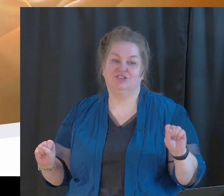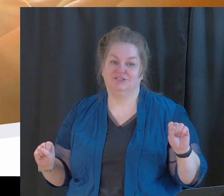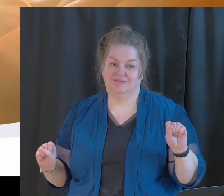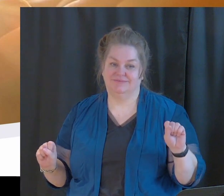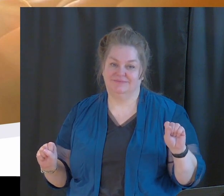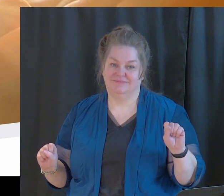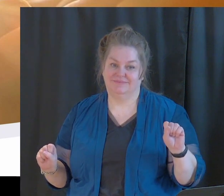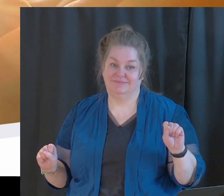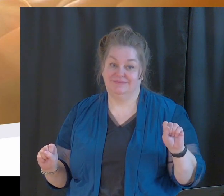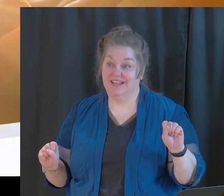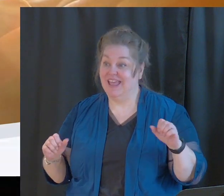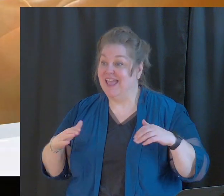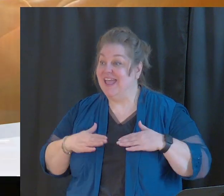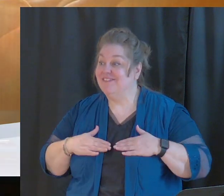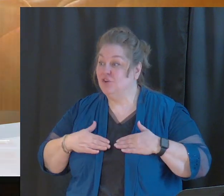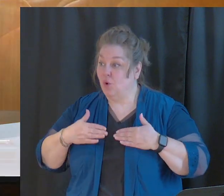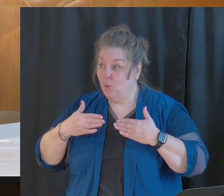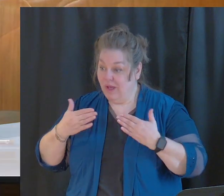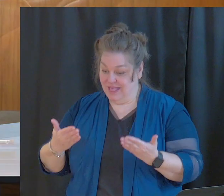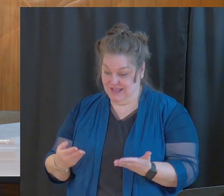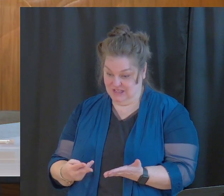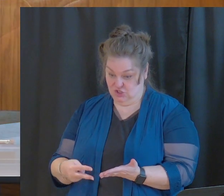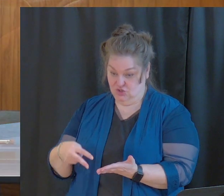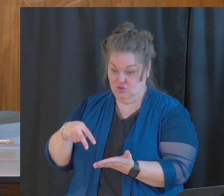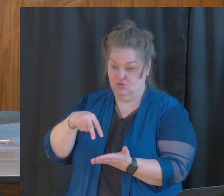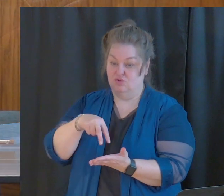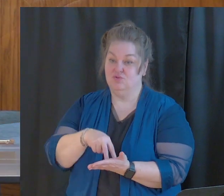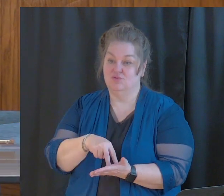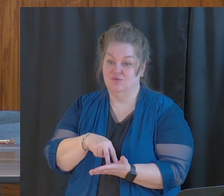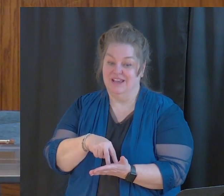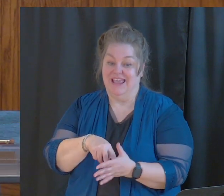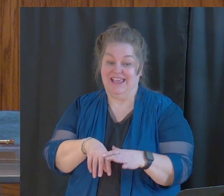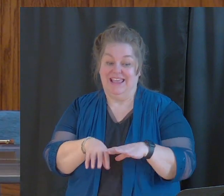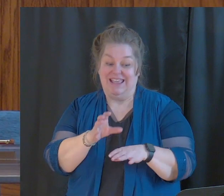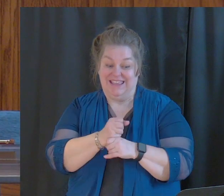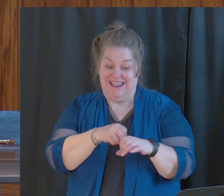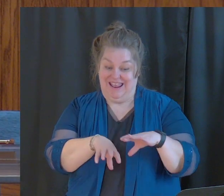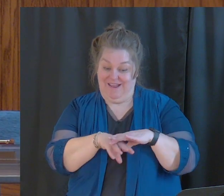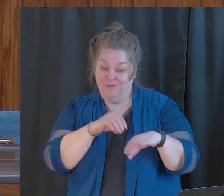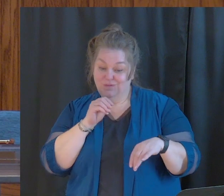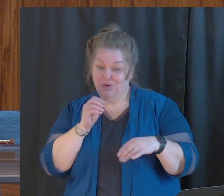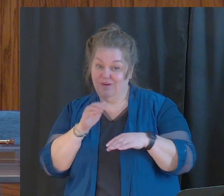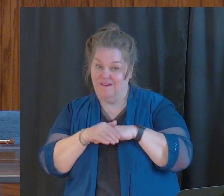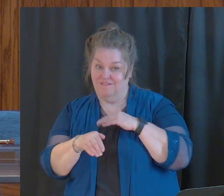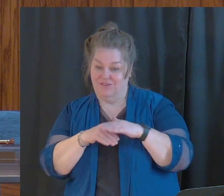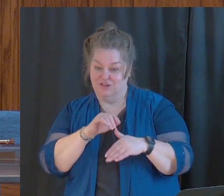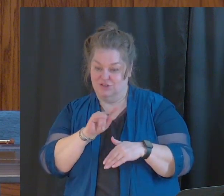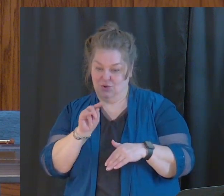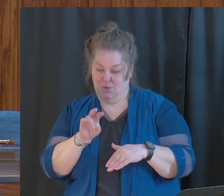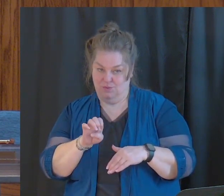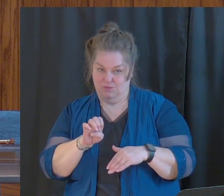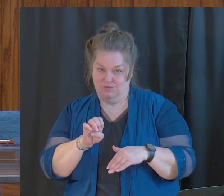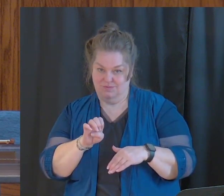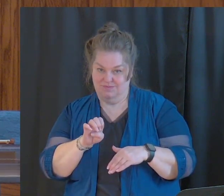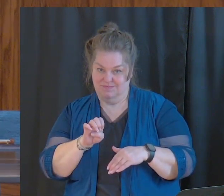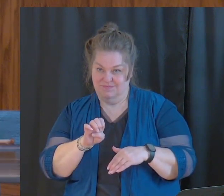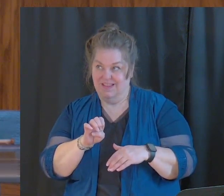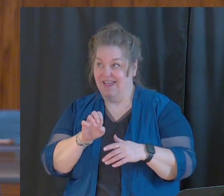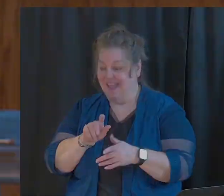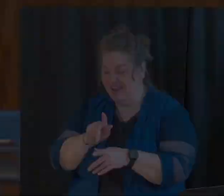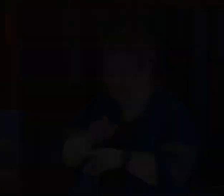If we're willing to step out of our comfort zone if we're willing to be inconvenienced just a little bit and follow what Jesus Christ has asked.